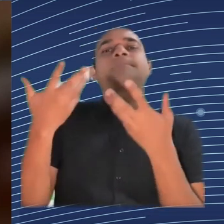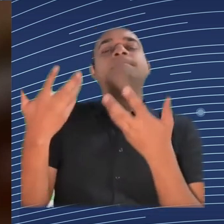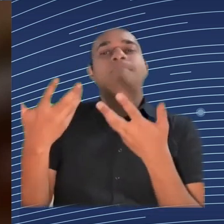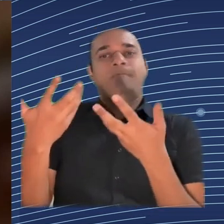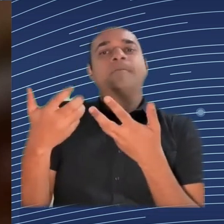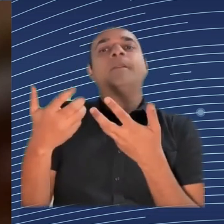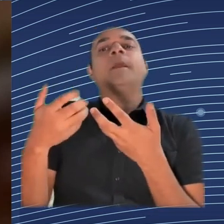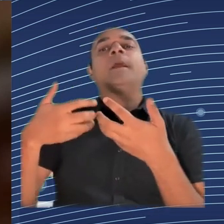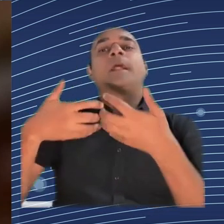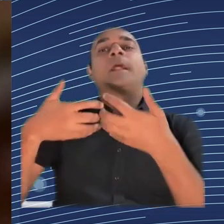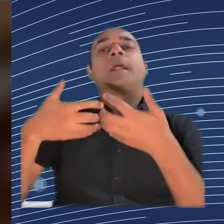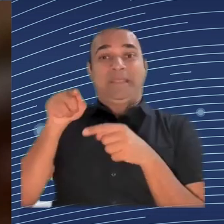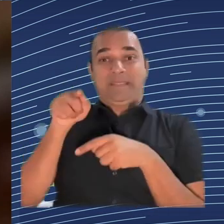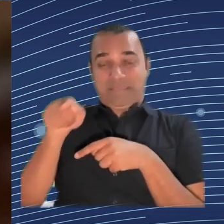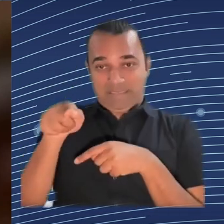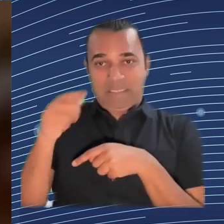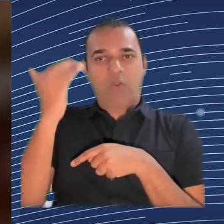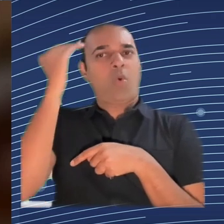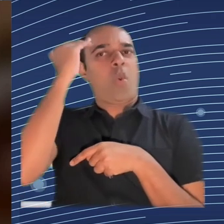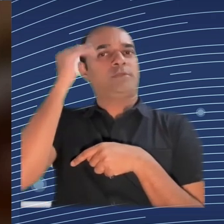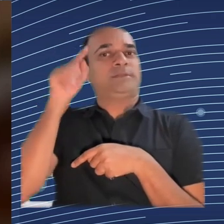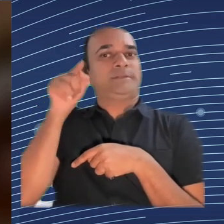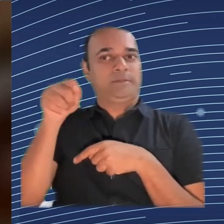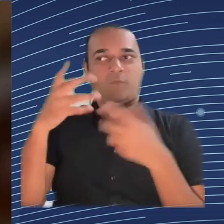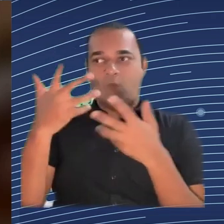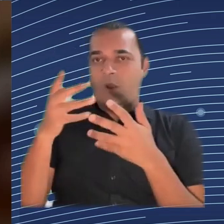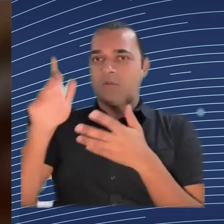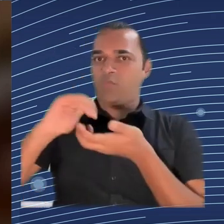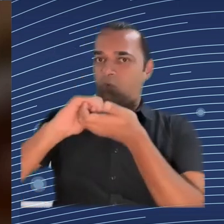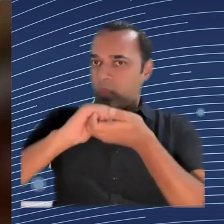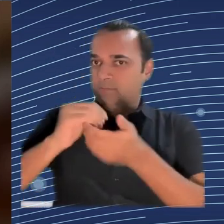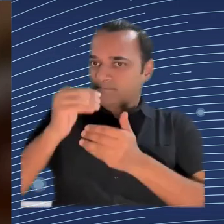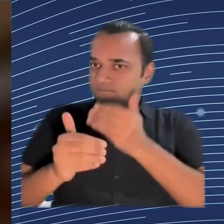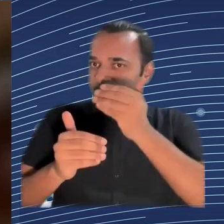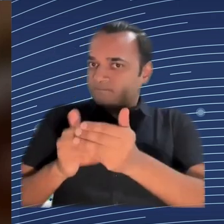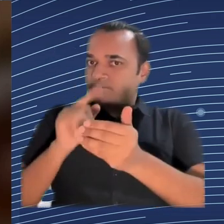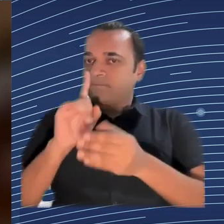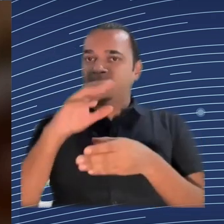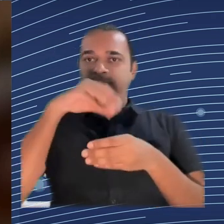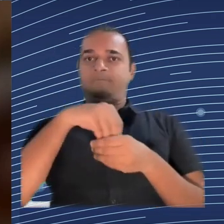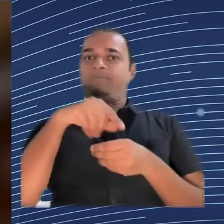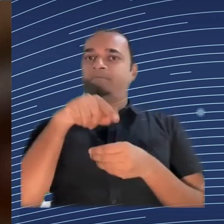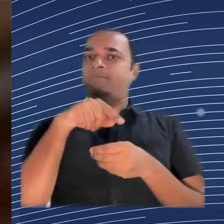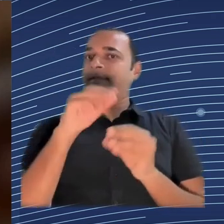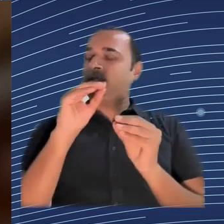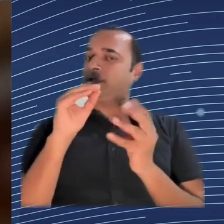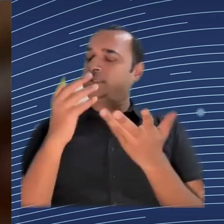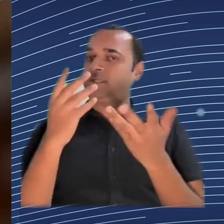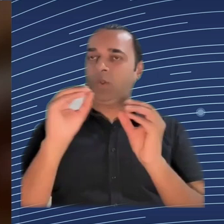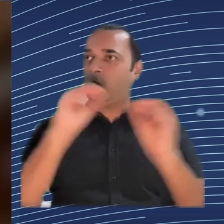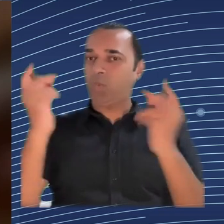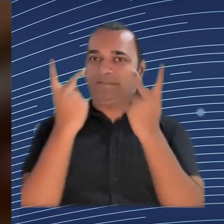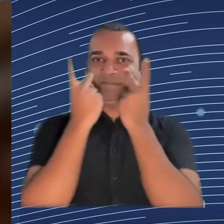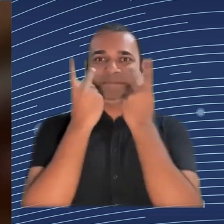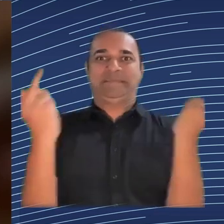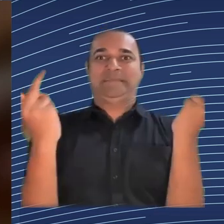power for worker representatives. And it's also a lack of ability for the individual worker